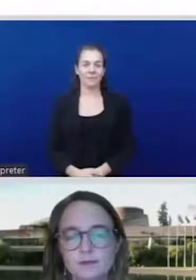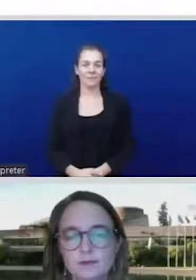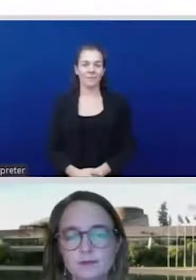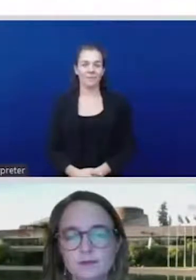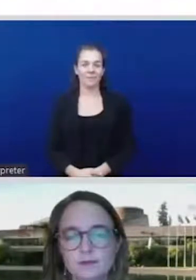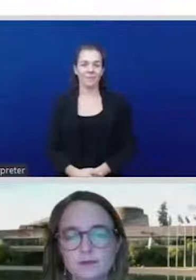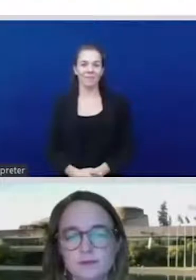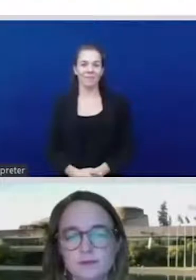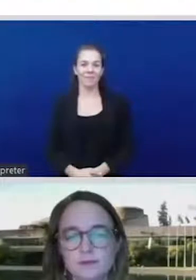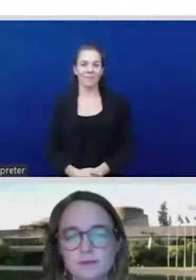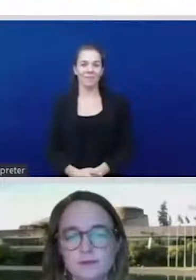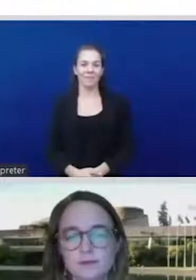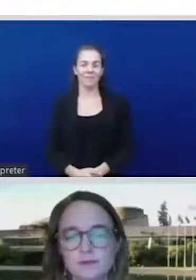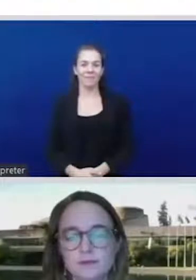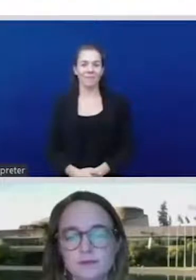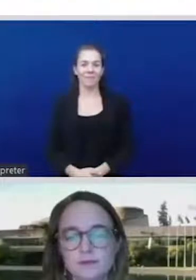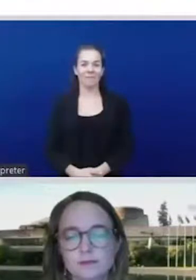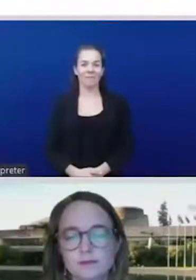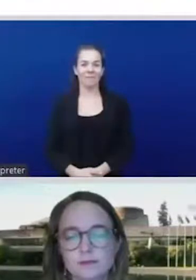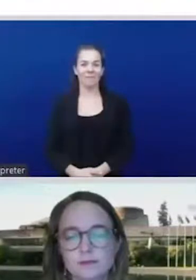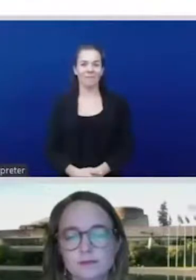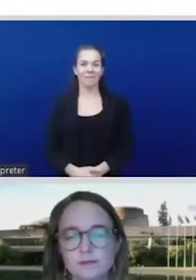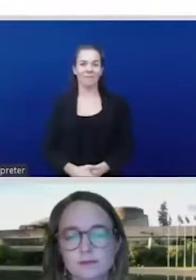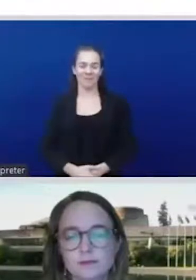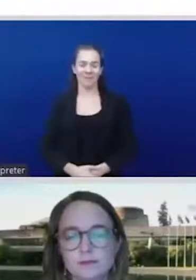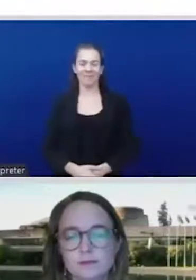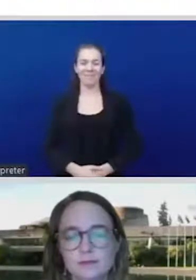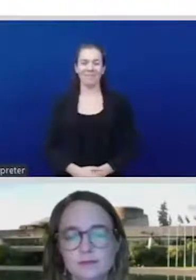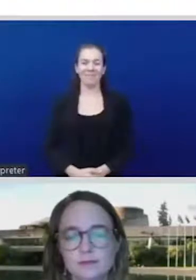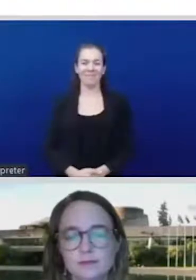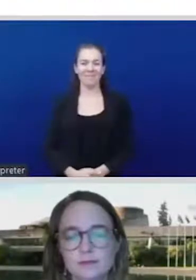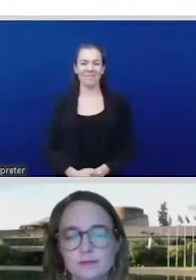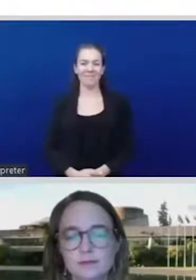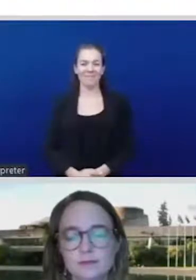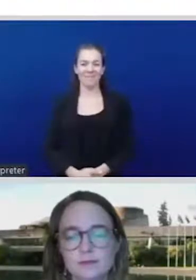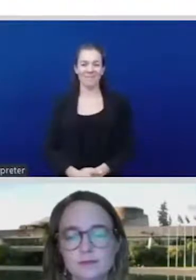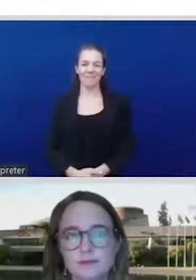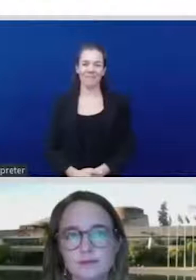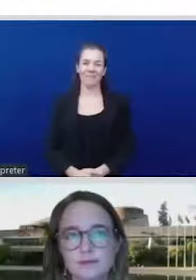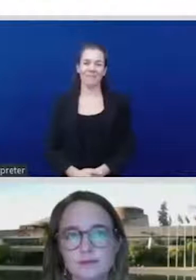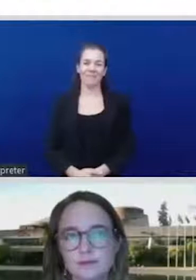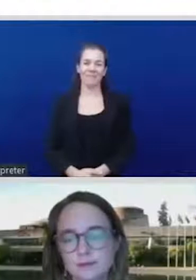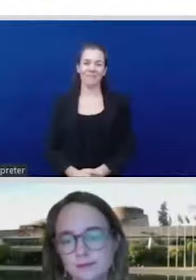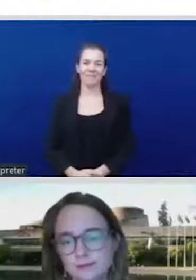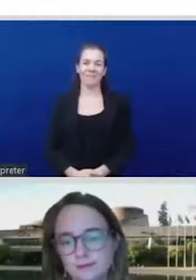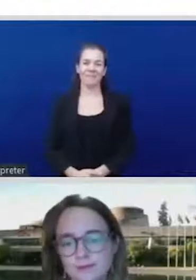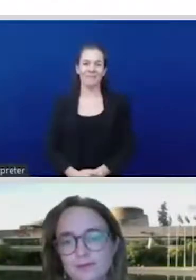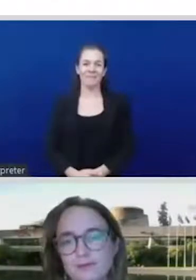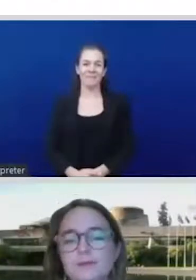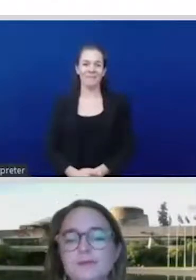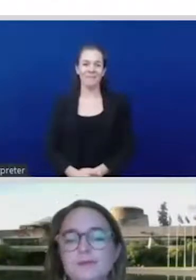along the history, you know, if you allow me from Beijing till today, I think that we have,